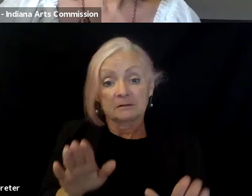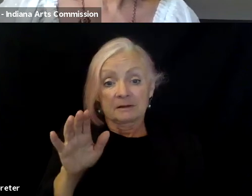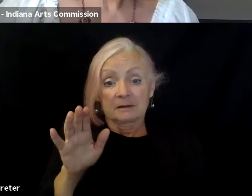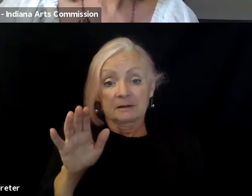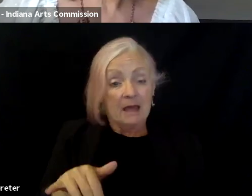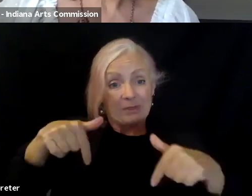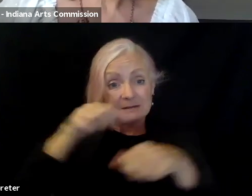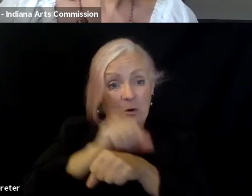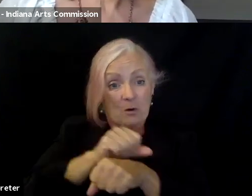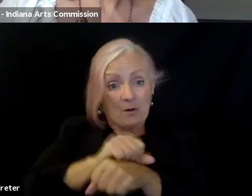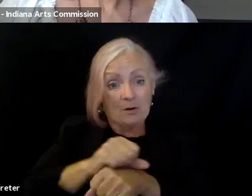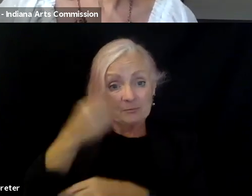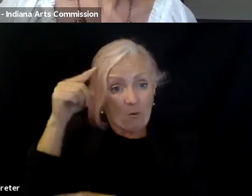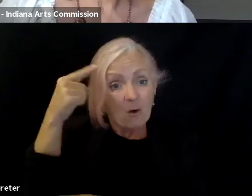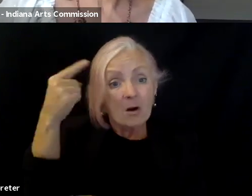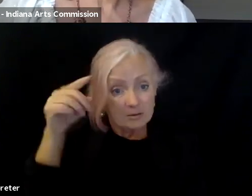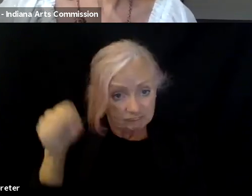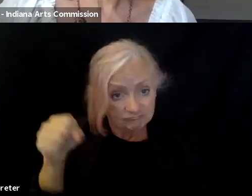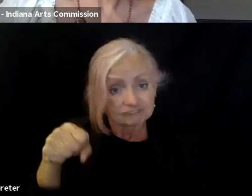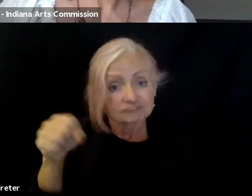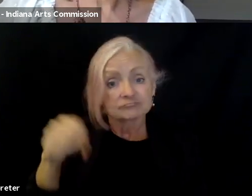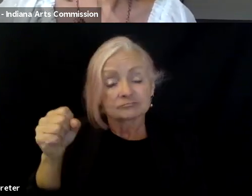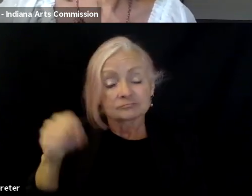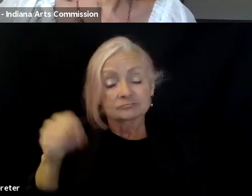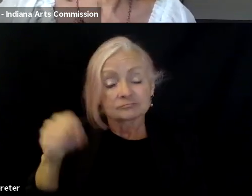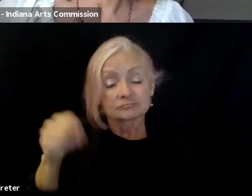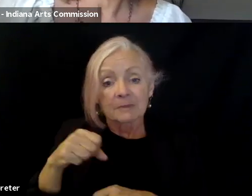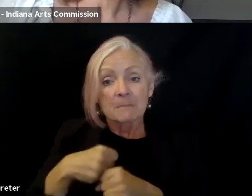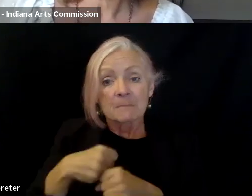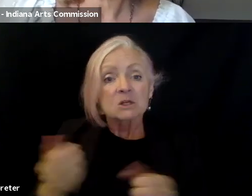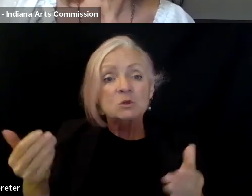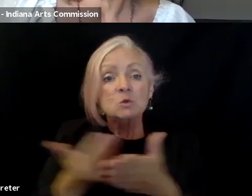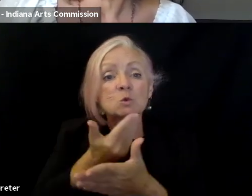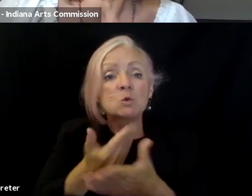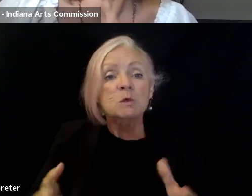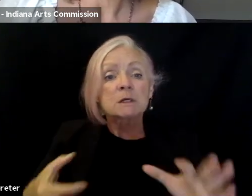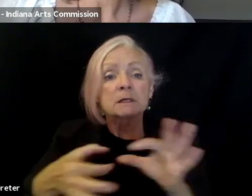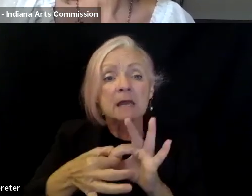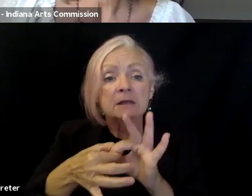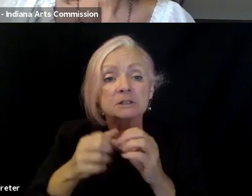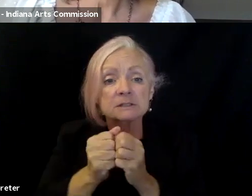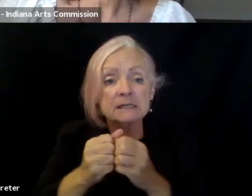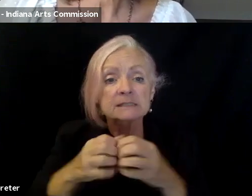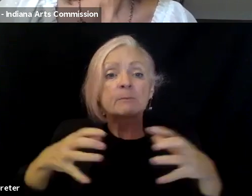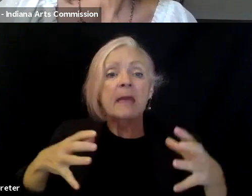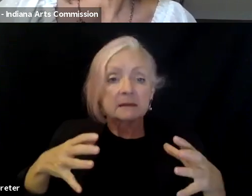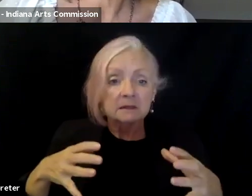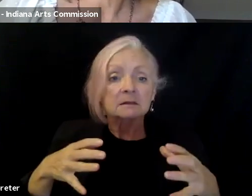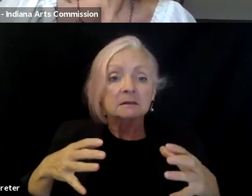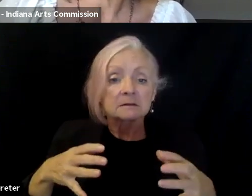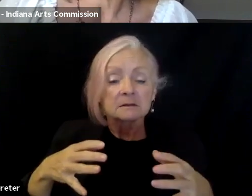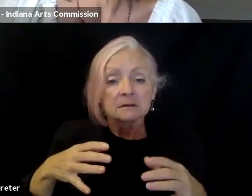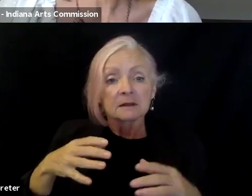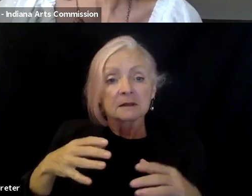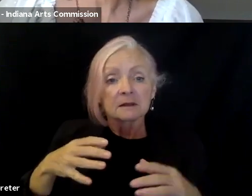it's, it's building those, those new connections and it's expanding out and it's going to where they are and it's making that